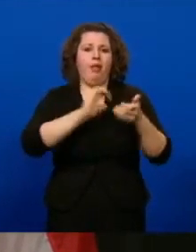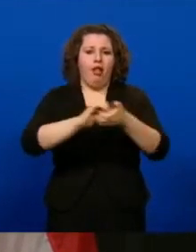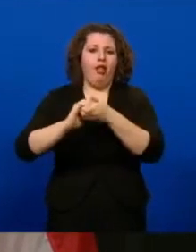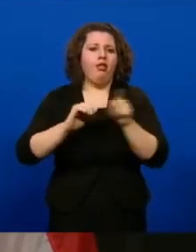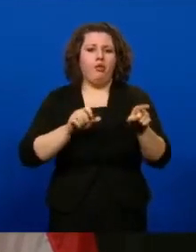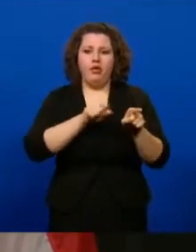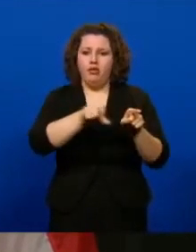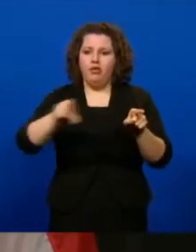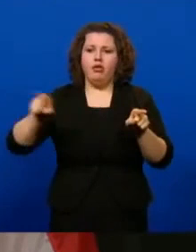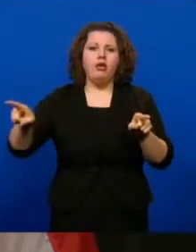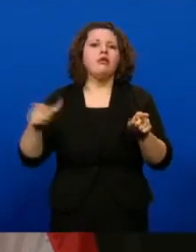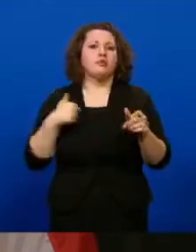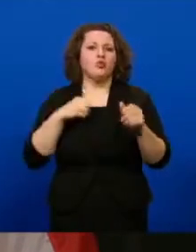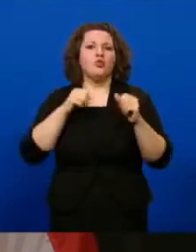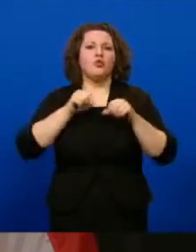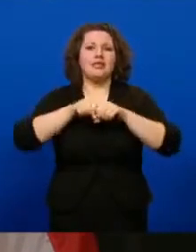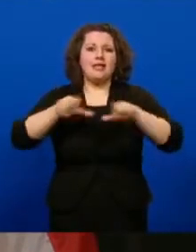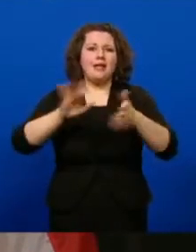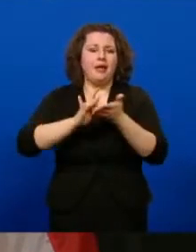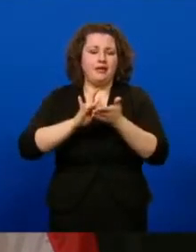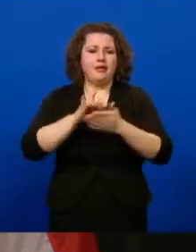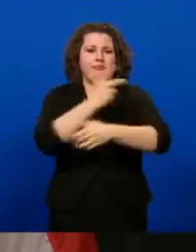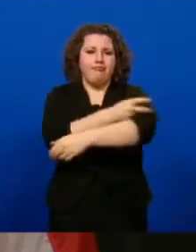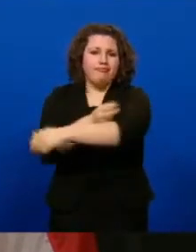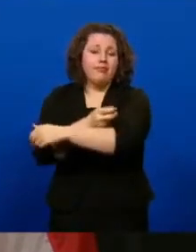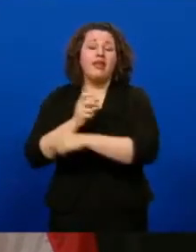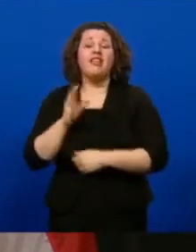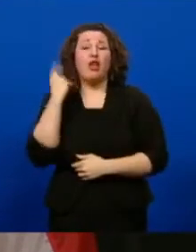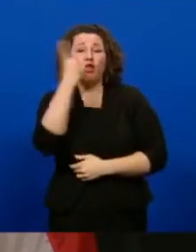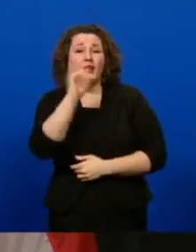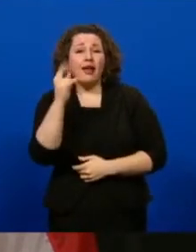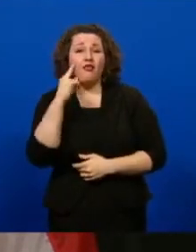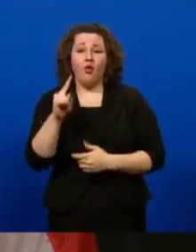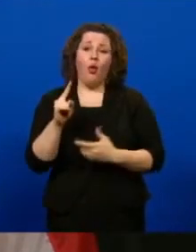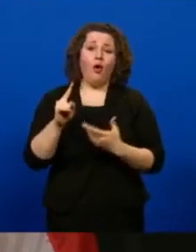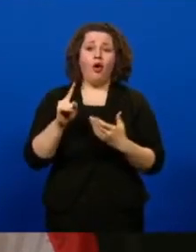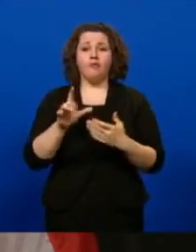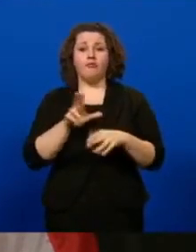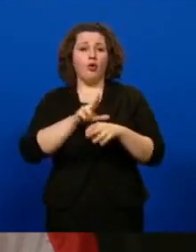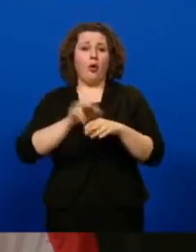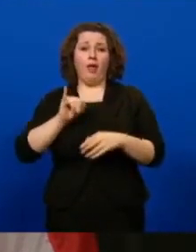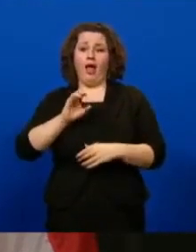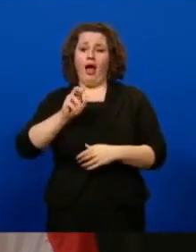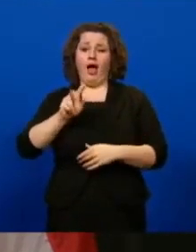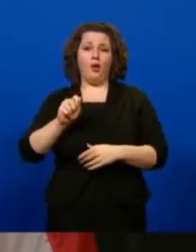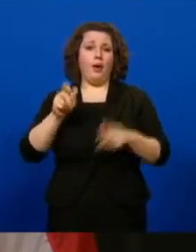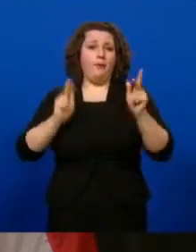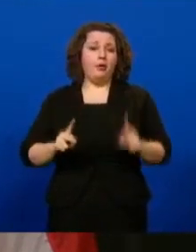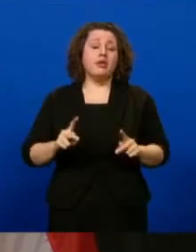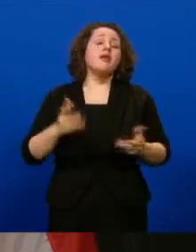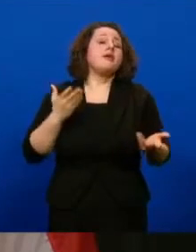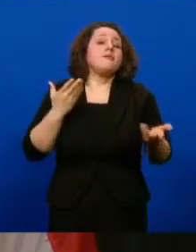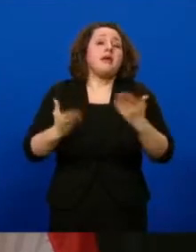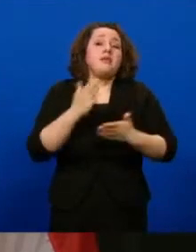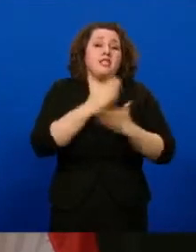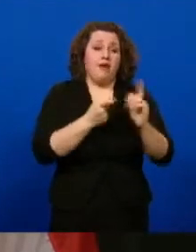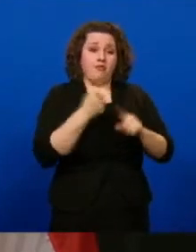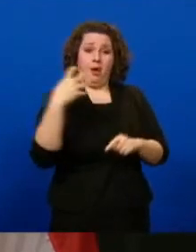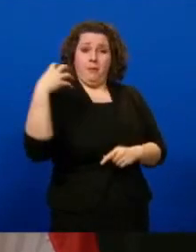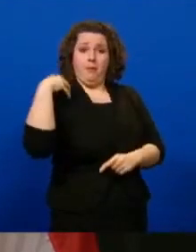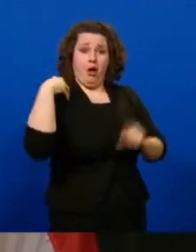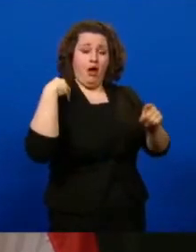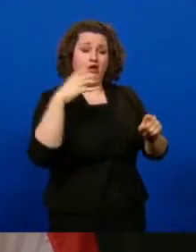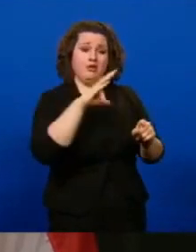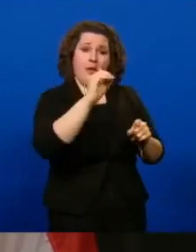vaccine on a mass scale. What will that look like for average Iowans? Some may receive vaccines at their employer, in employer-based